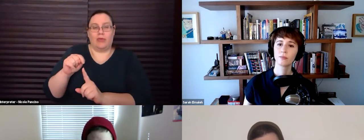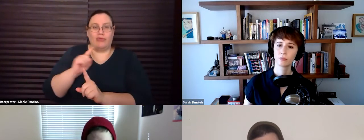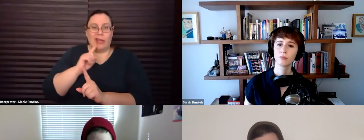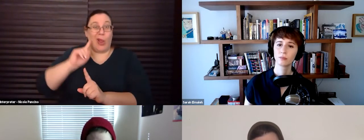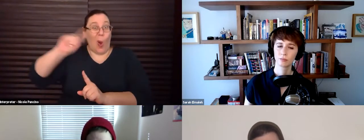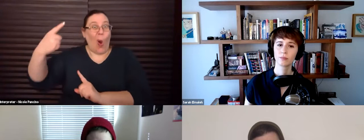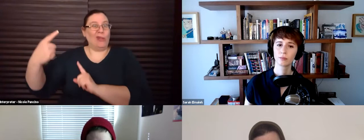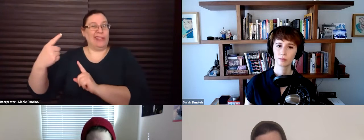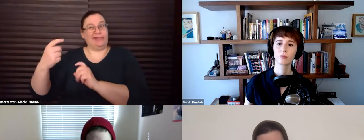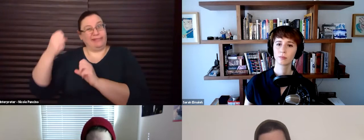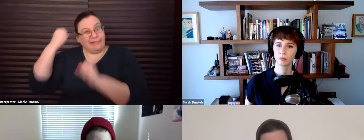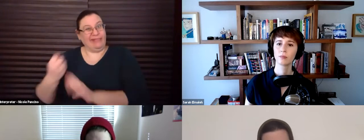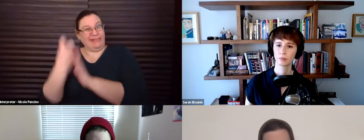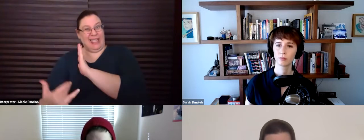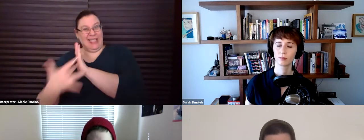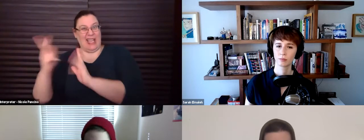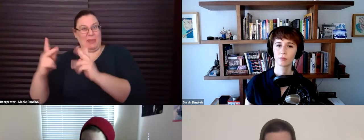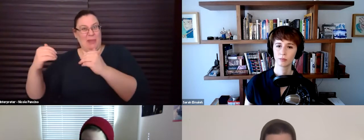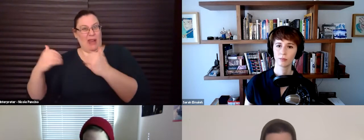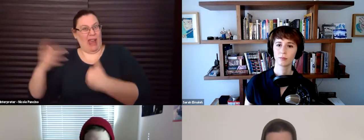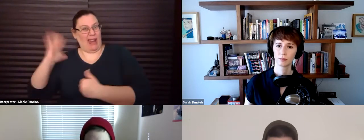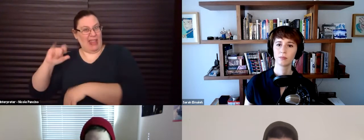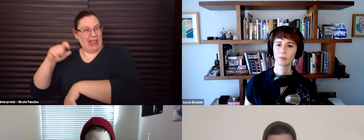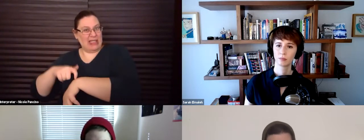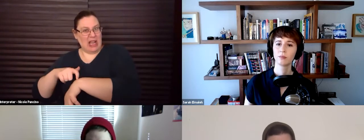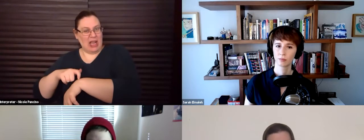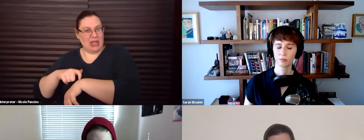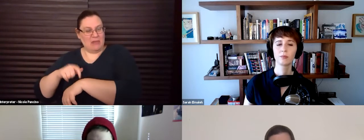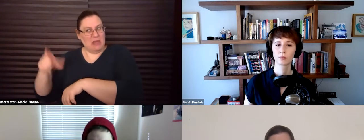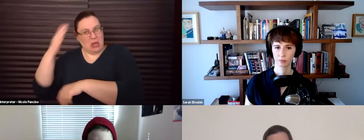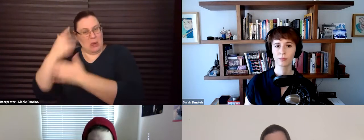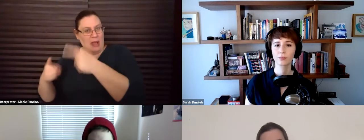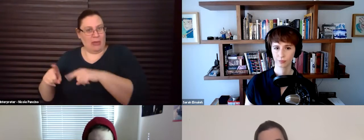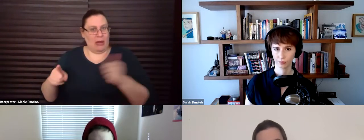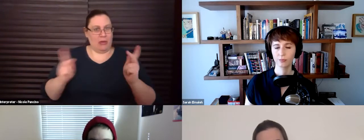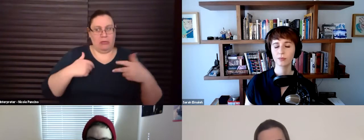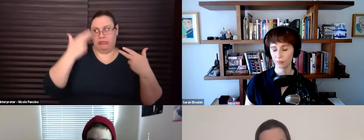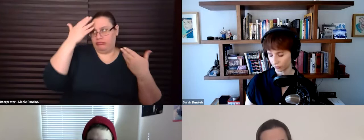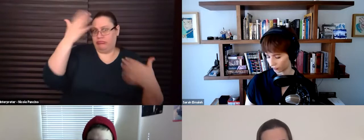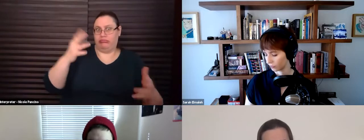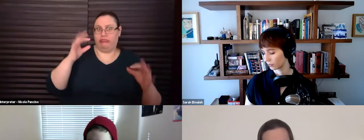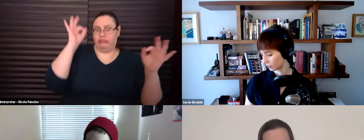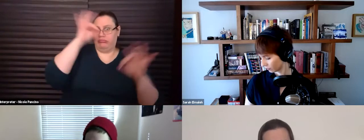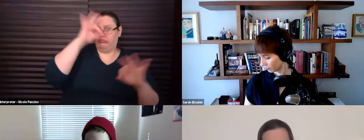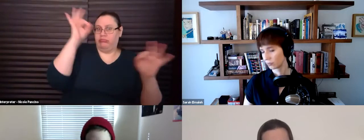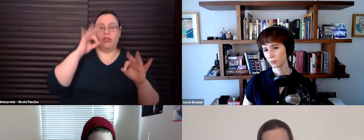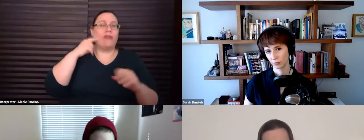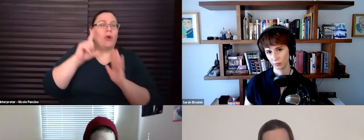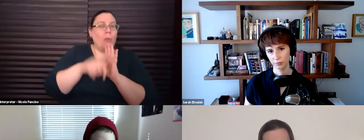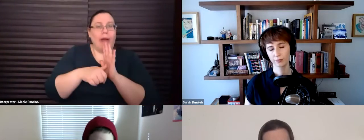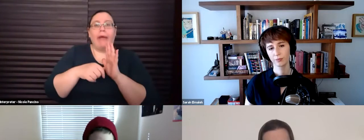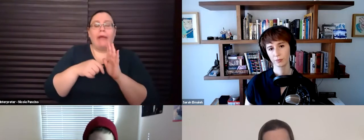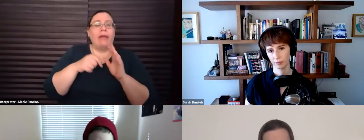techies in the community really, uh, knew what was going on. So there was a while there where we were hitting like certain people